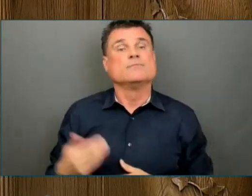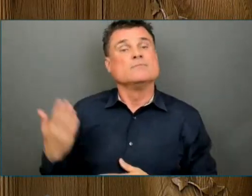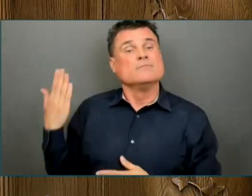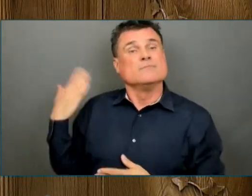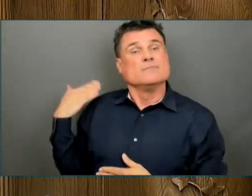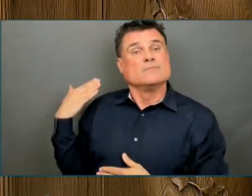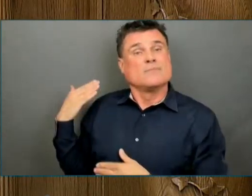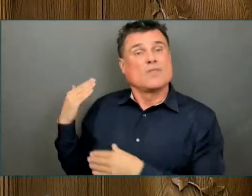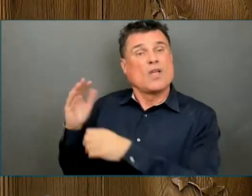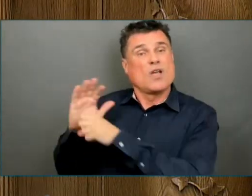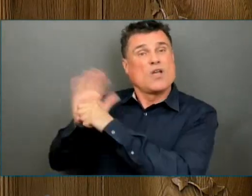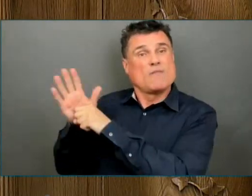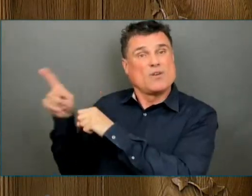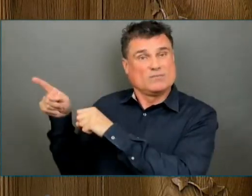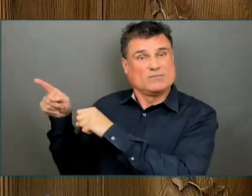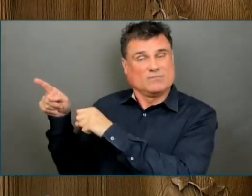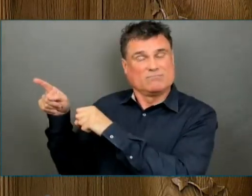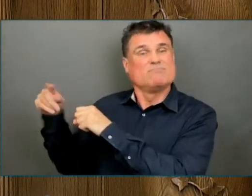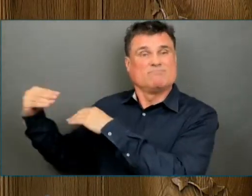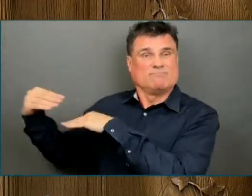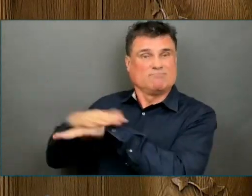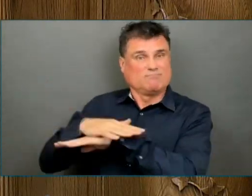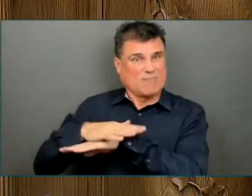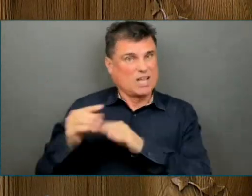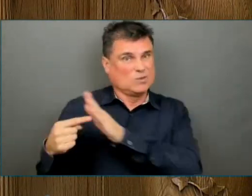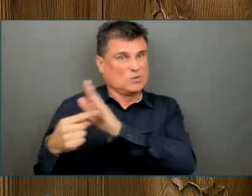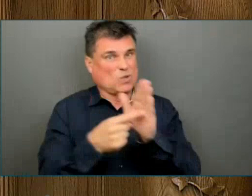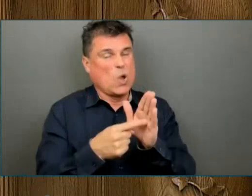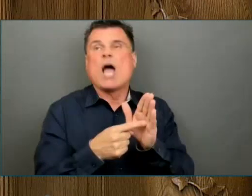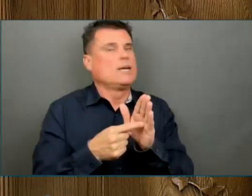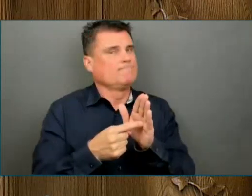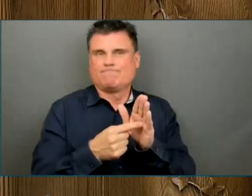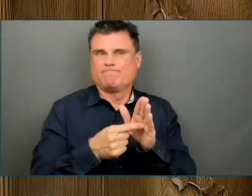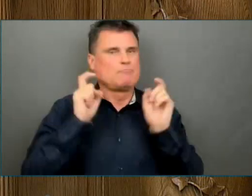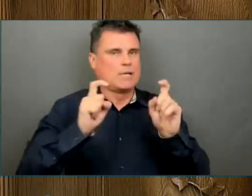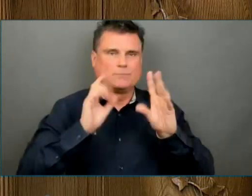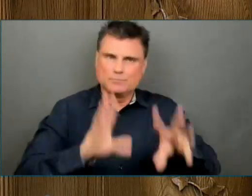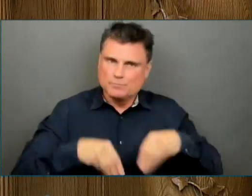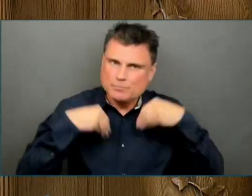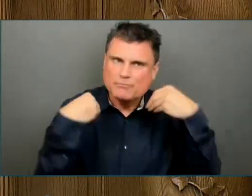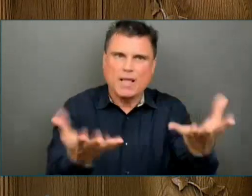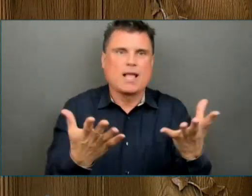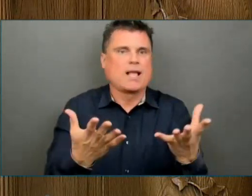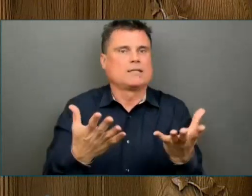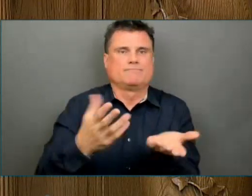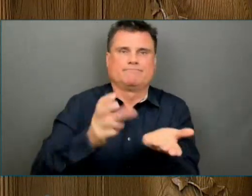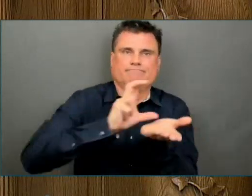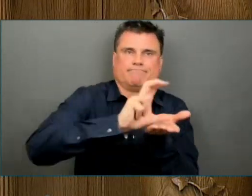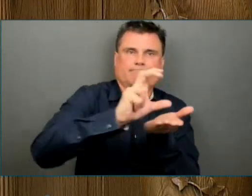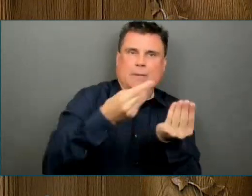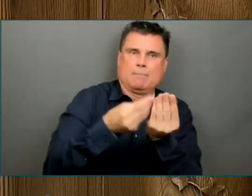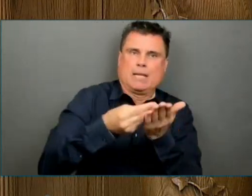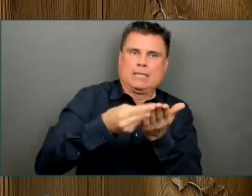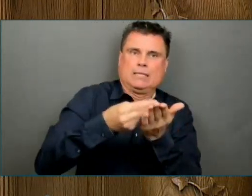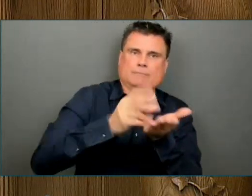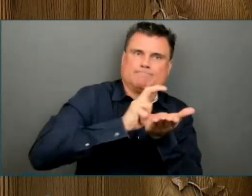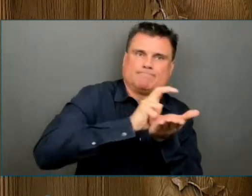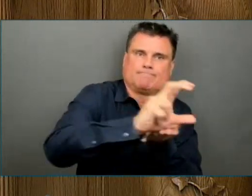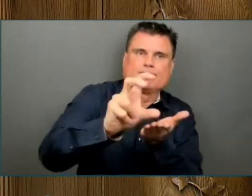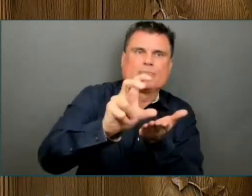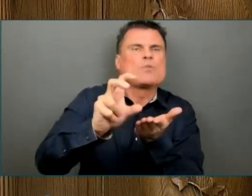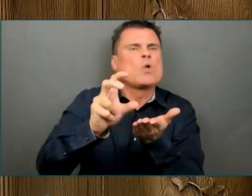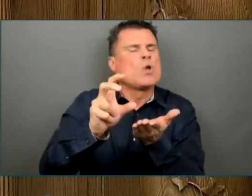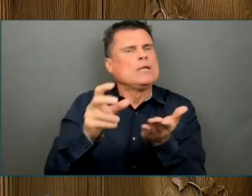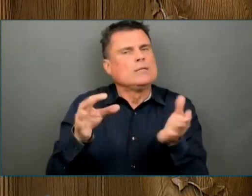local governments could continue providing services and keep the people who provide those services working. As we turn towards recovery,